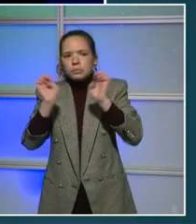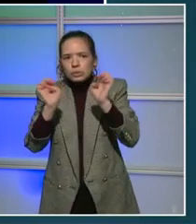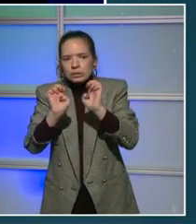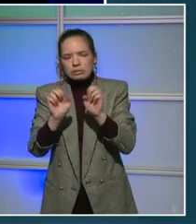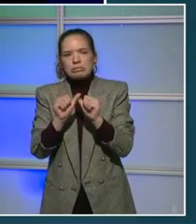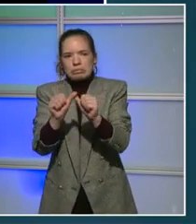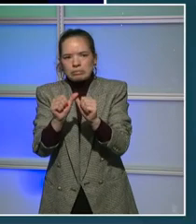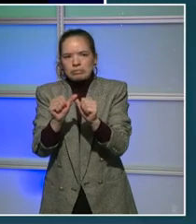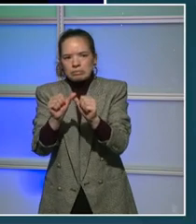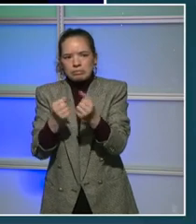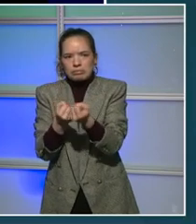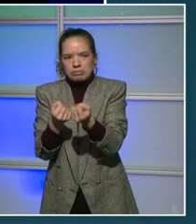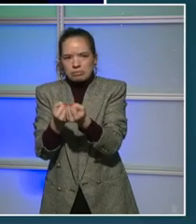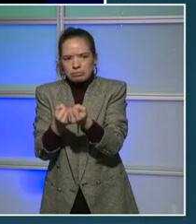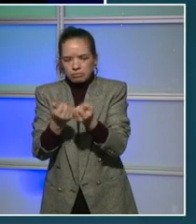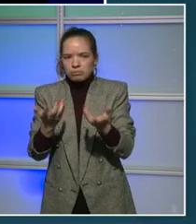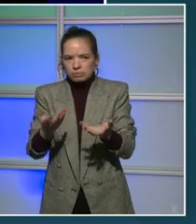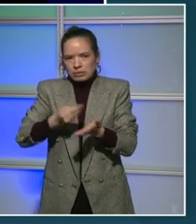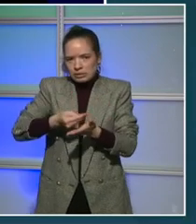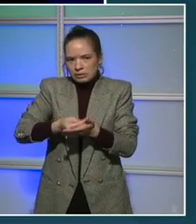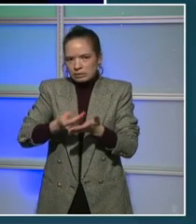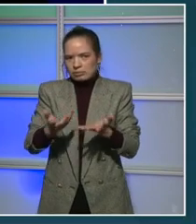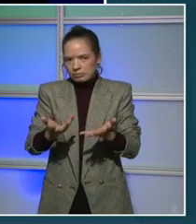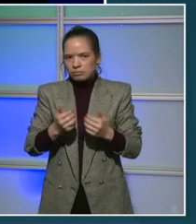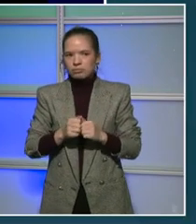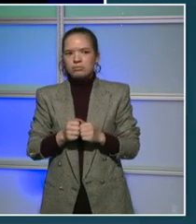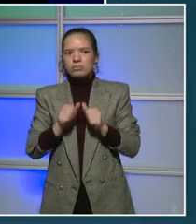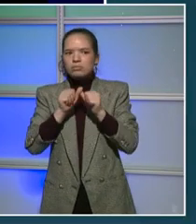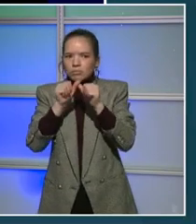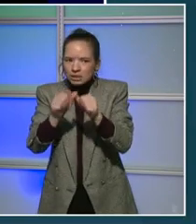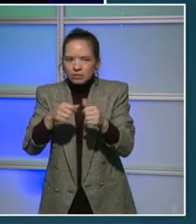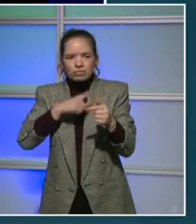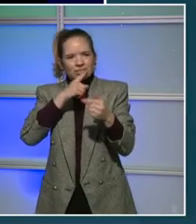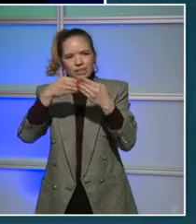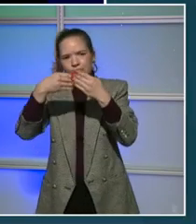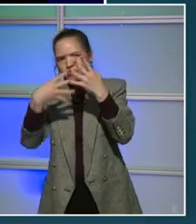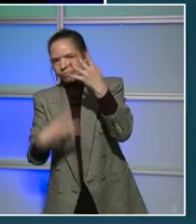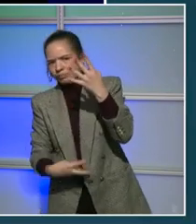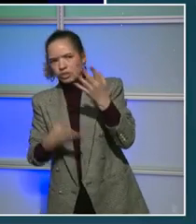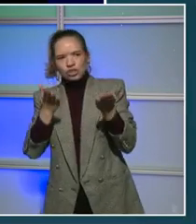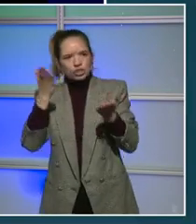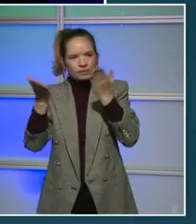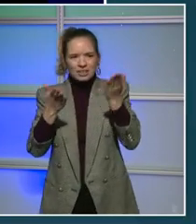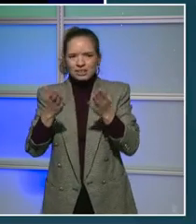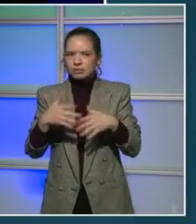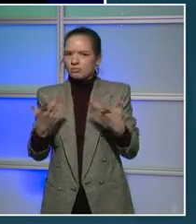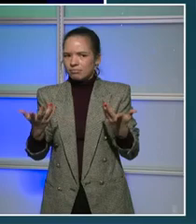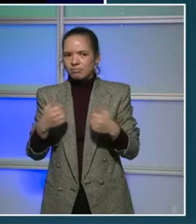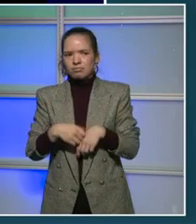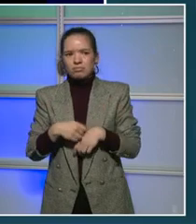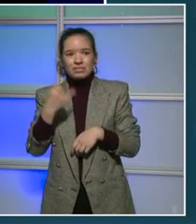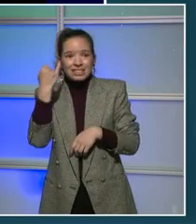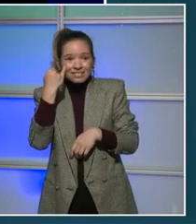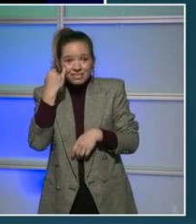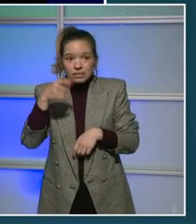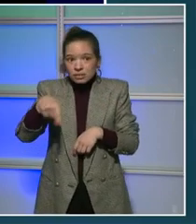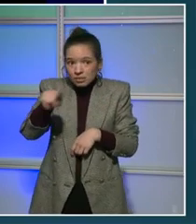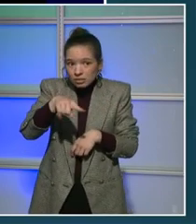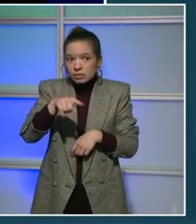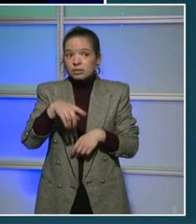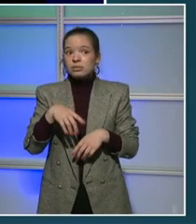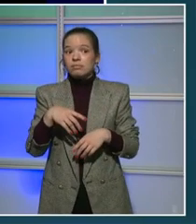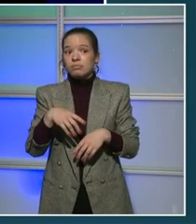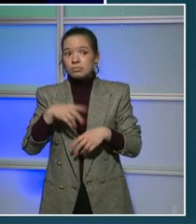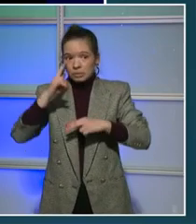we will continue a plethora of programs and services, whether you're a brick-and-mortar retail operation or whether you're operating